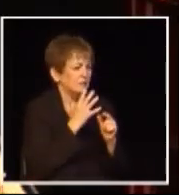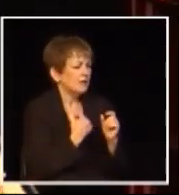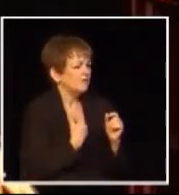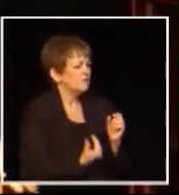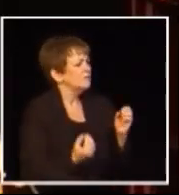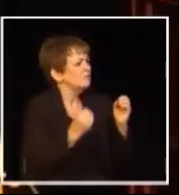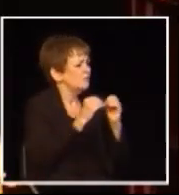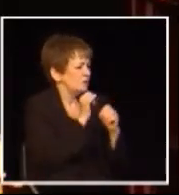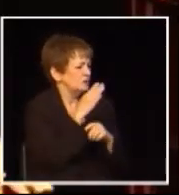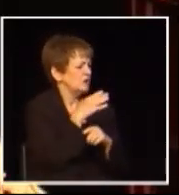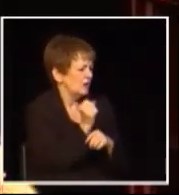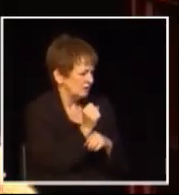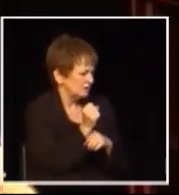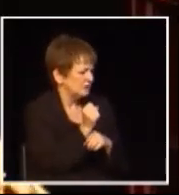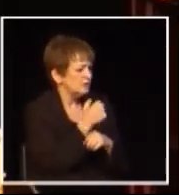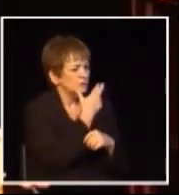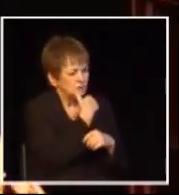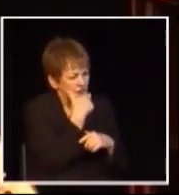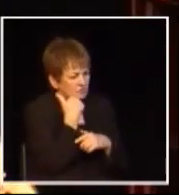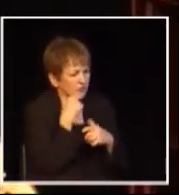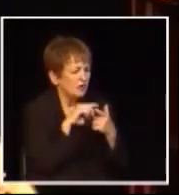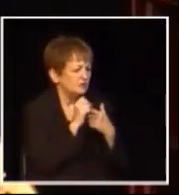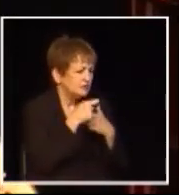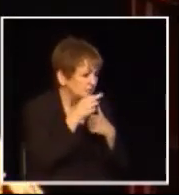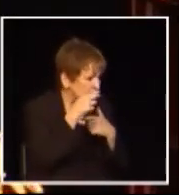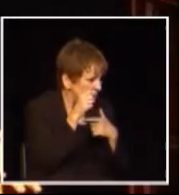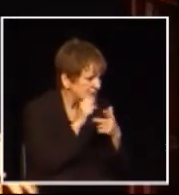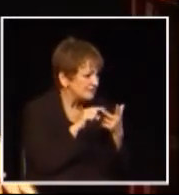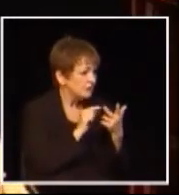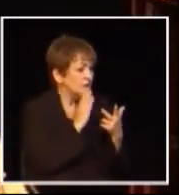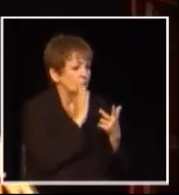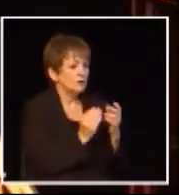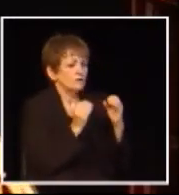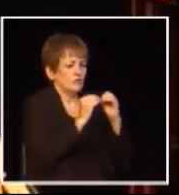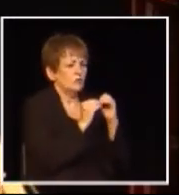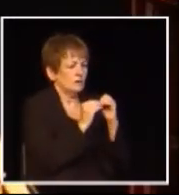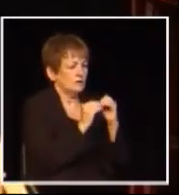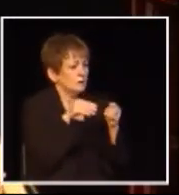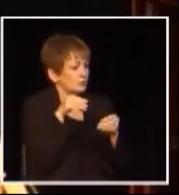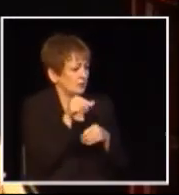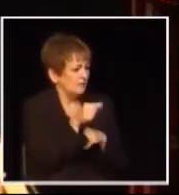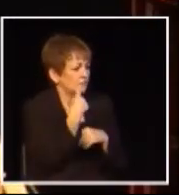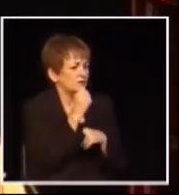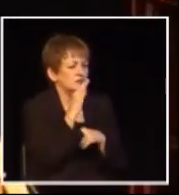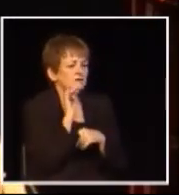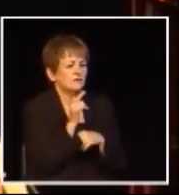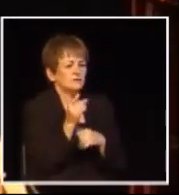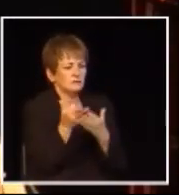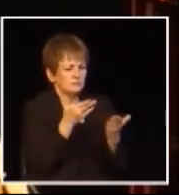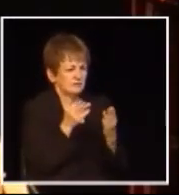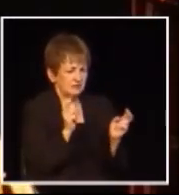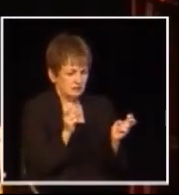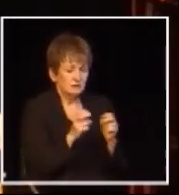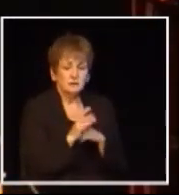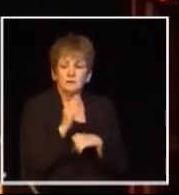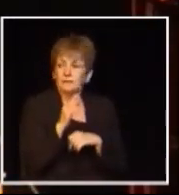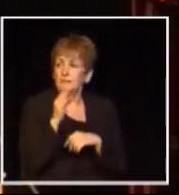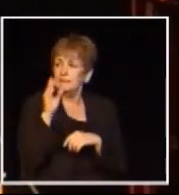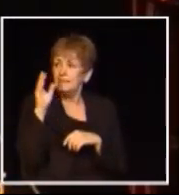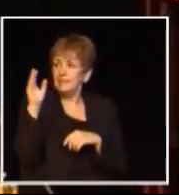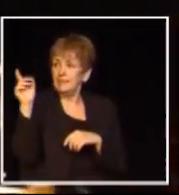get more of those jobs and then more of the support jobs more of the restaurants and we're going to have a stronger economy to pay for our social services